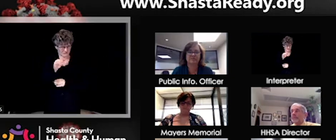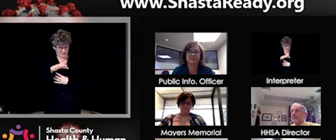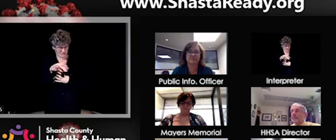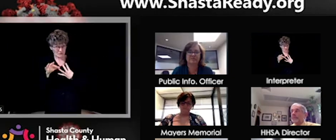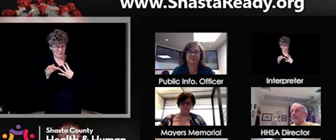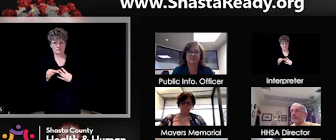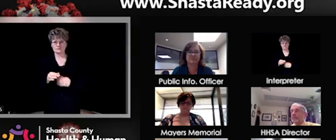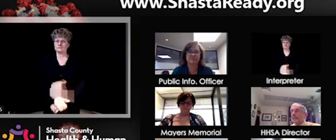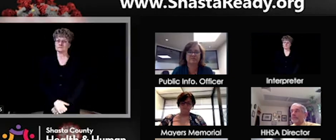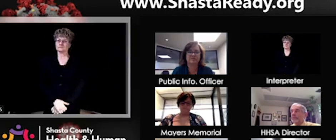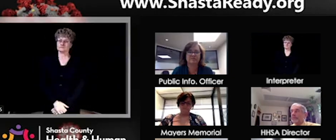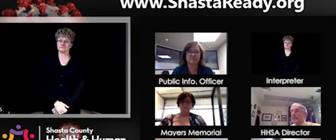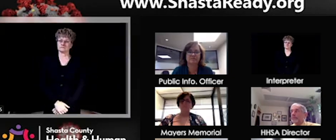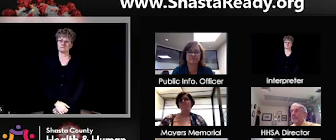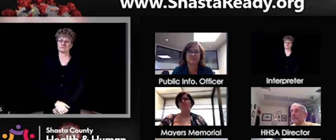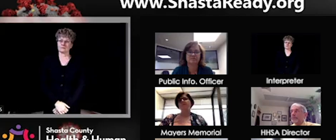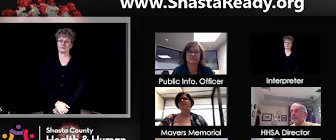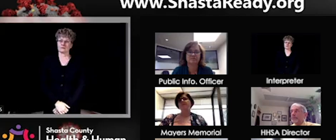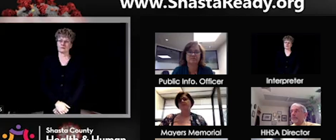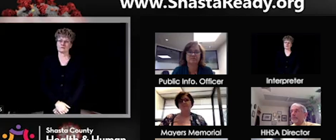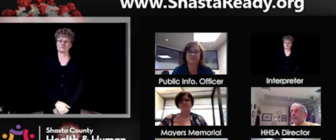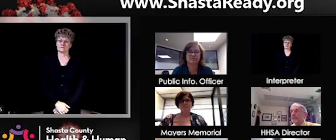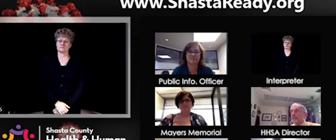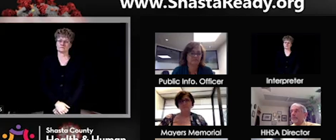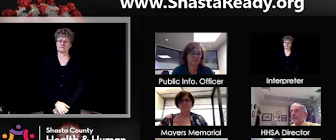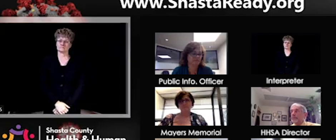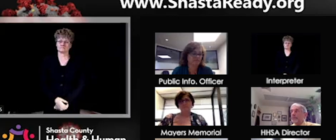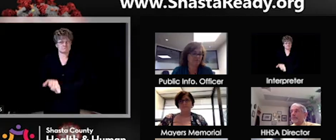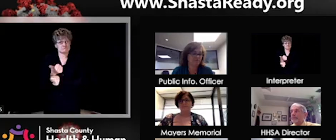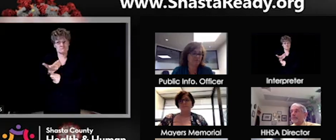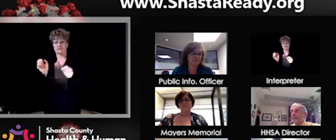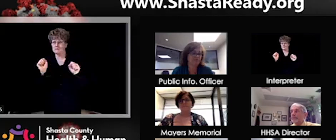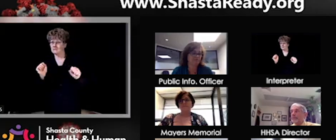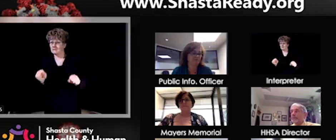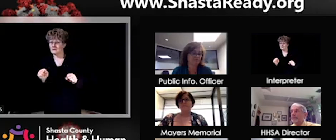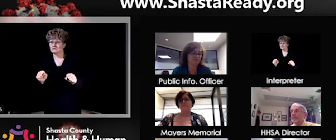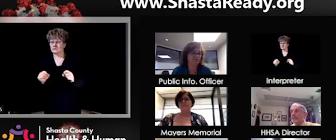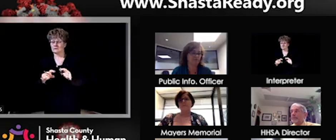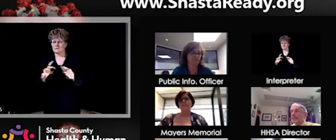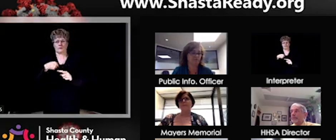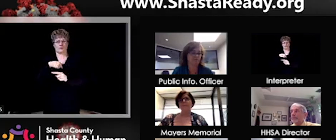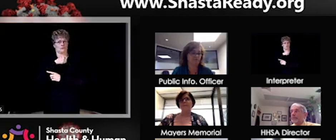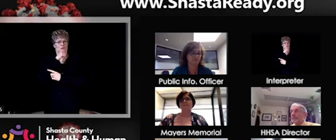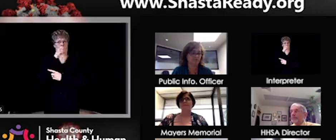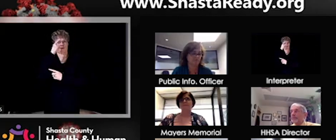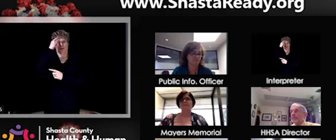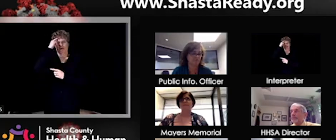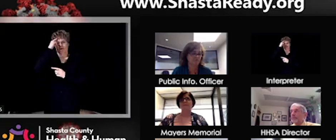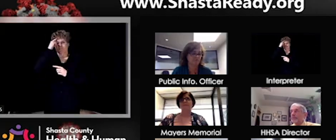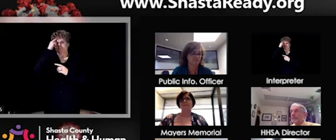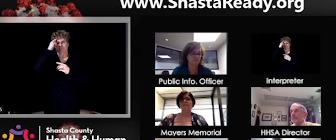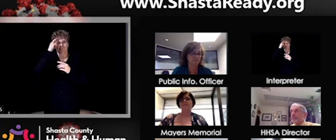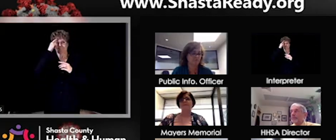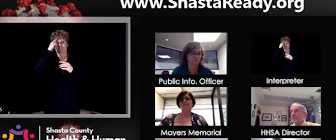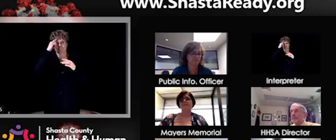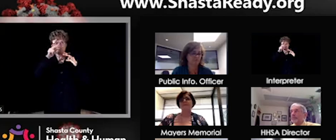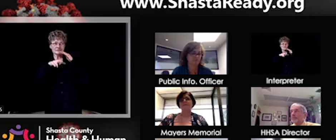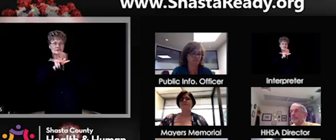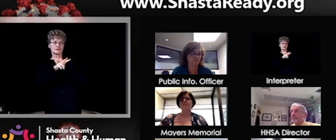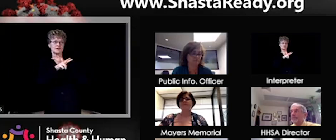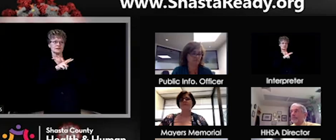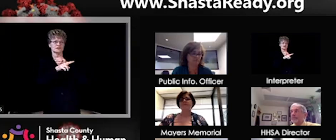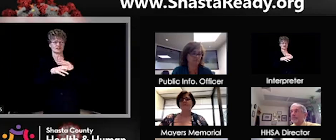Nothing's off the table. As I mentioned earlier, no one anticipated that large of a crowd. And